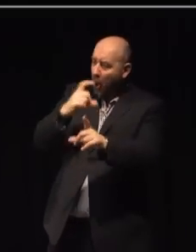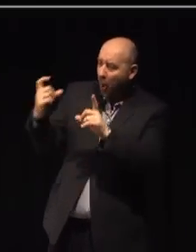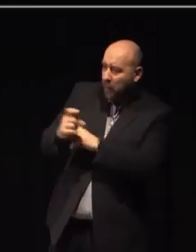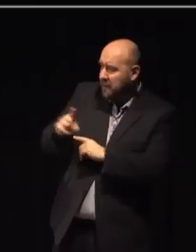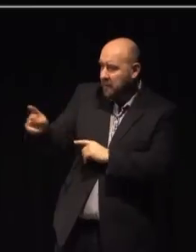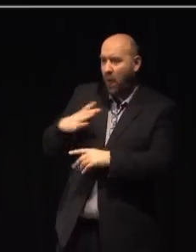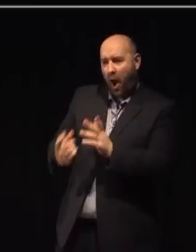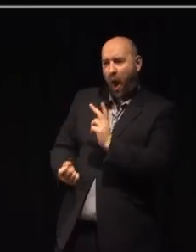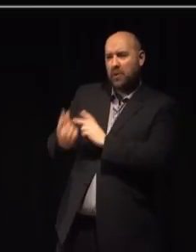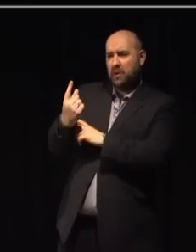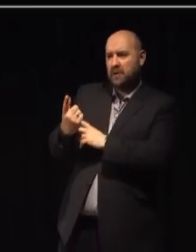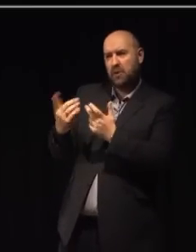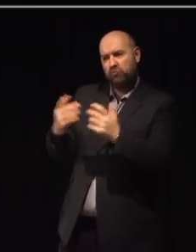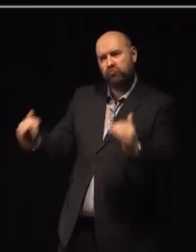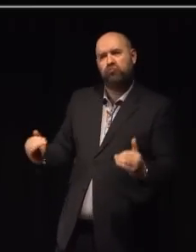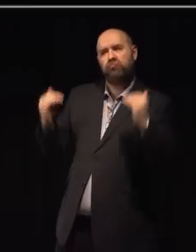to raise the bar.